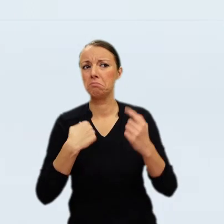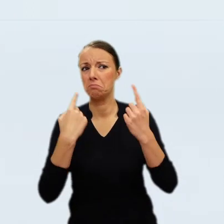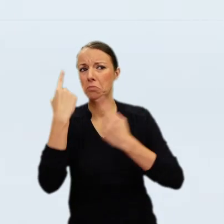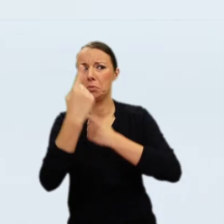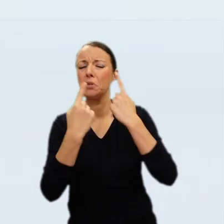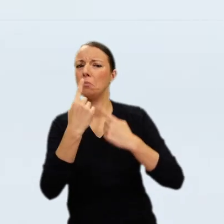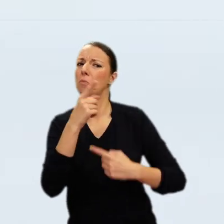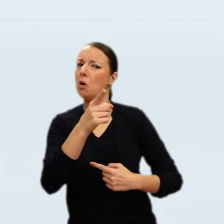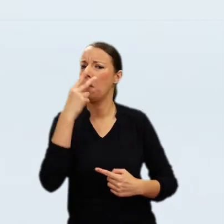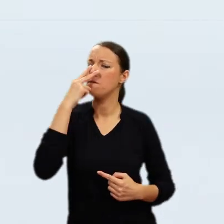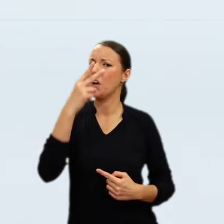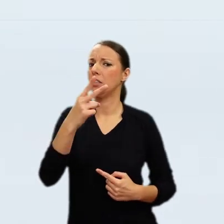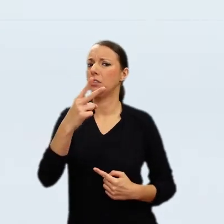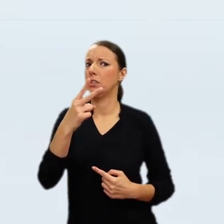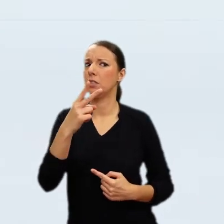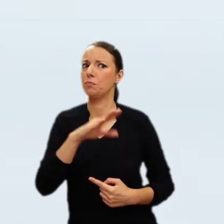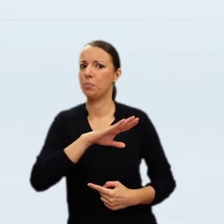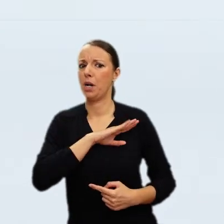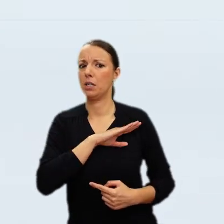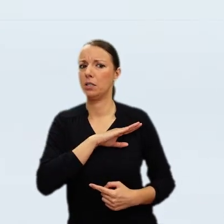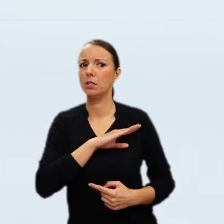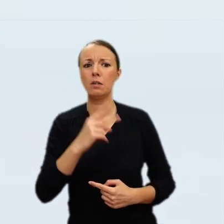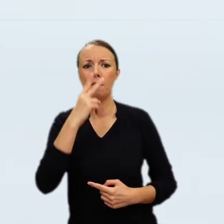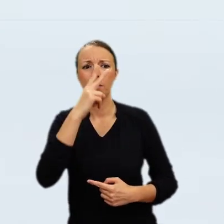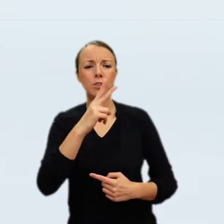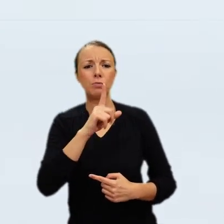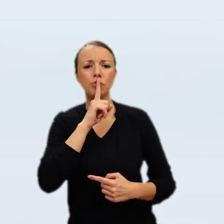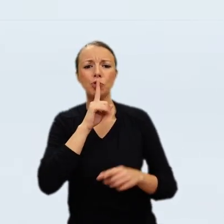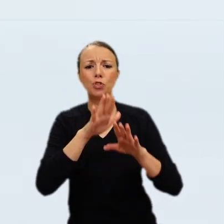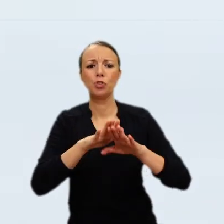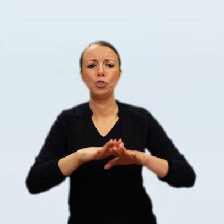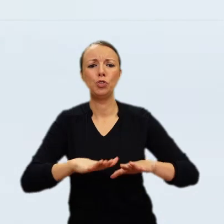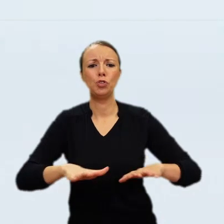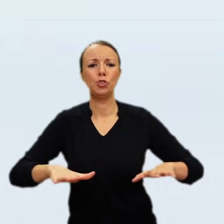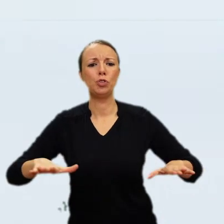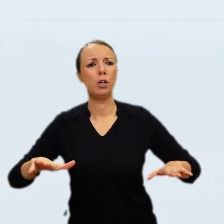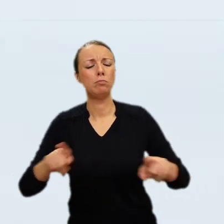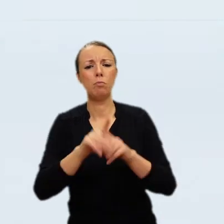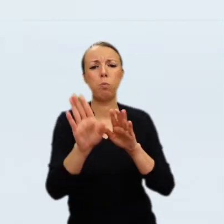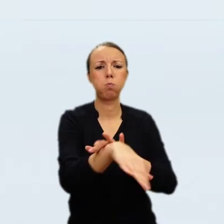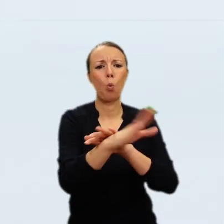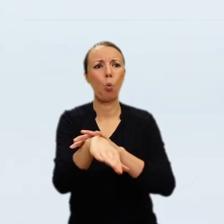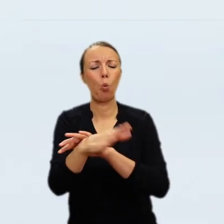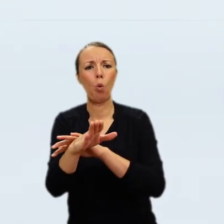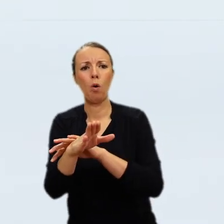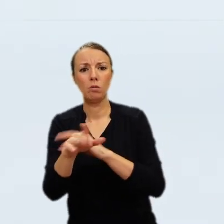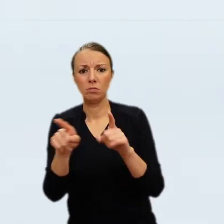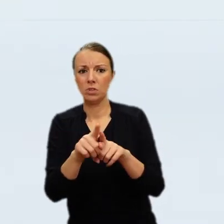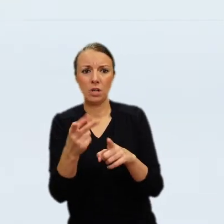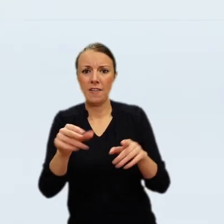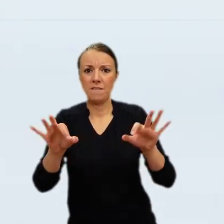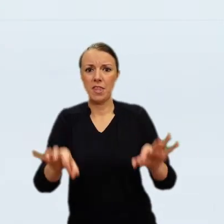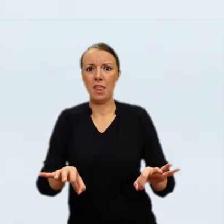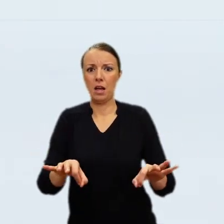Warsaw. Cossack must have visited Czików and seen the Polish Rider, but it is unclear if he did so before or after he moved to